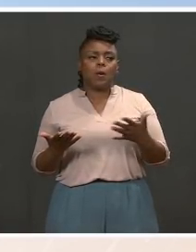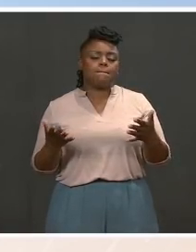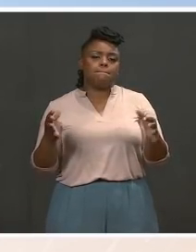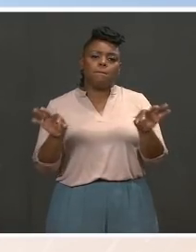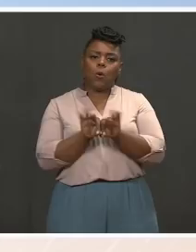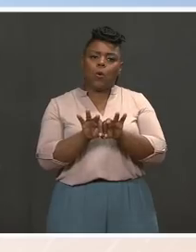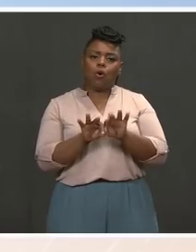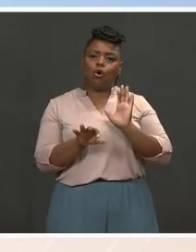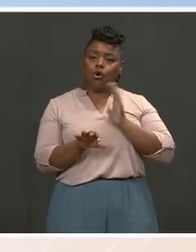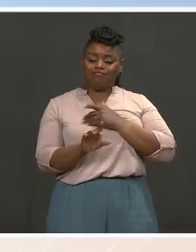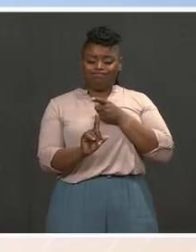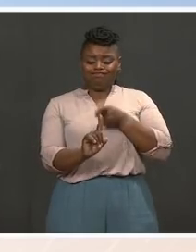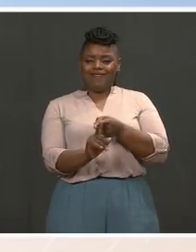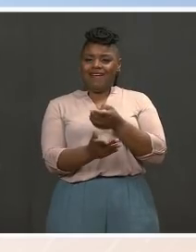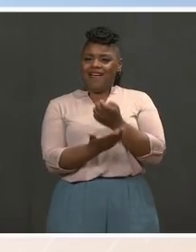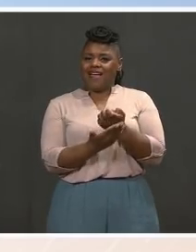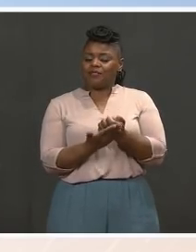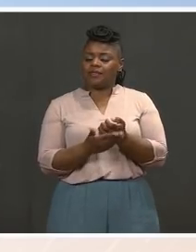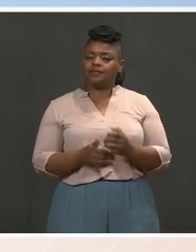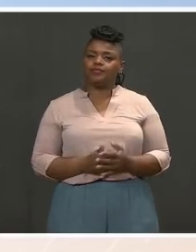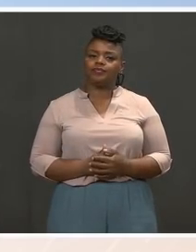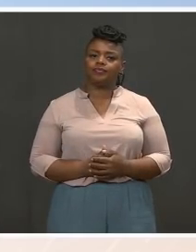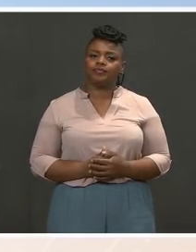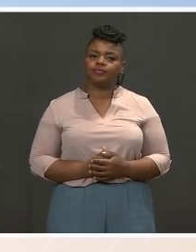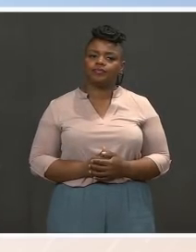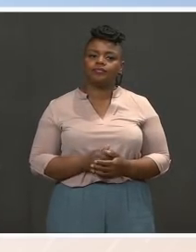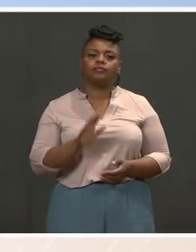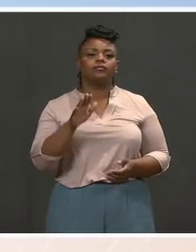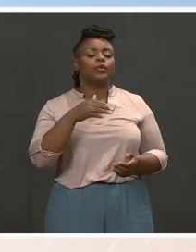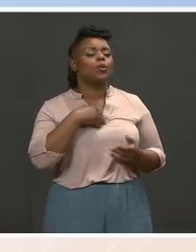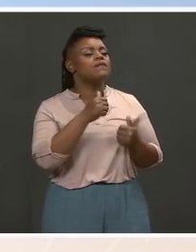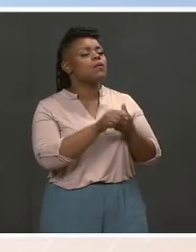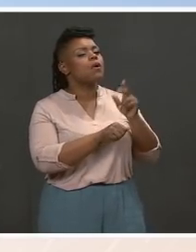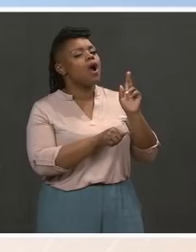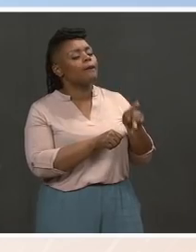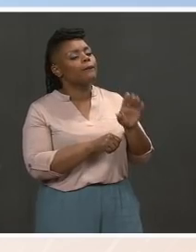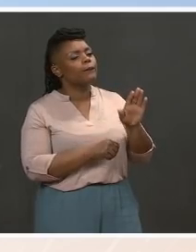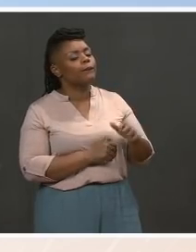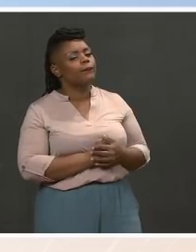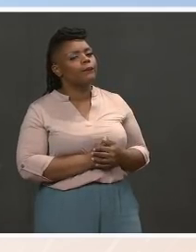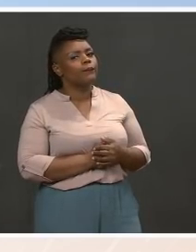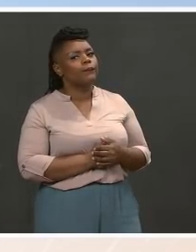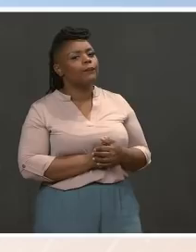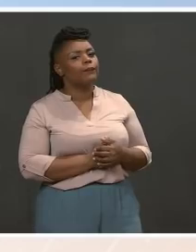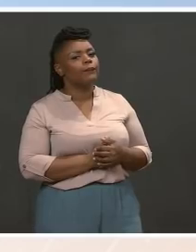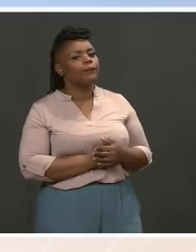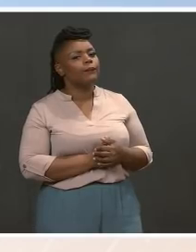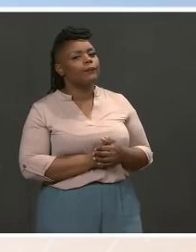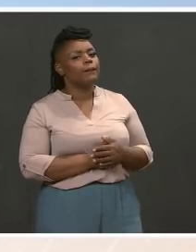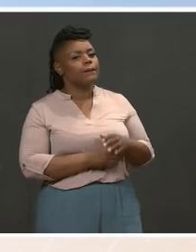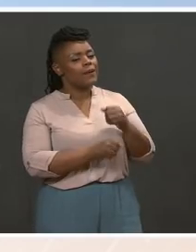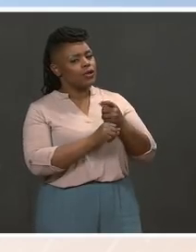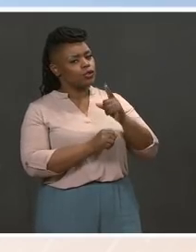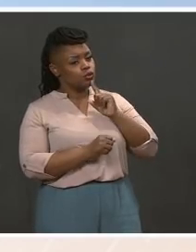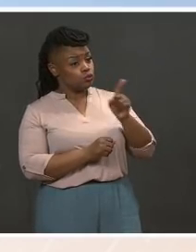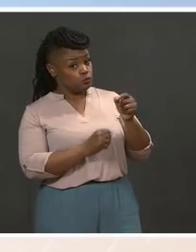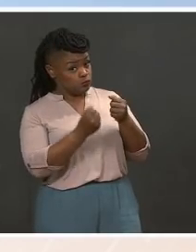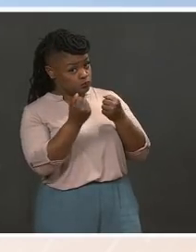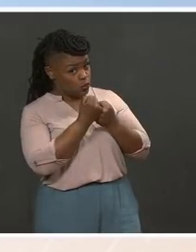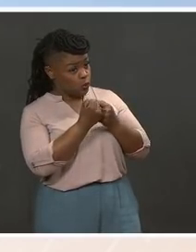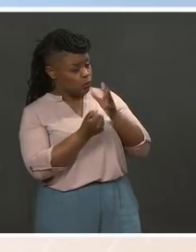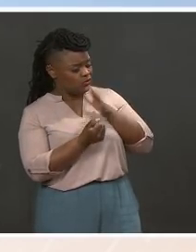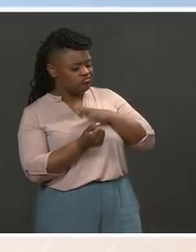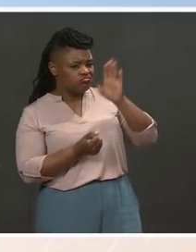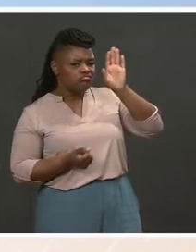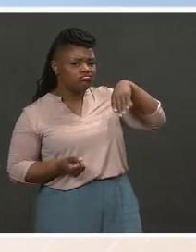so much. I think just to follow up on Karen's question, you know, making sure that there is support for the women is one thing, but will there be